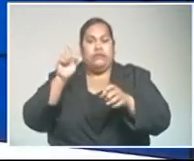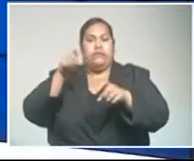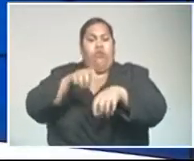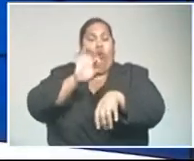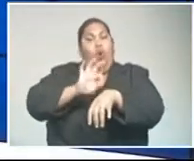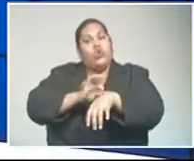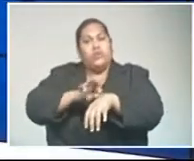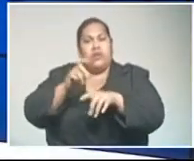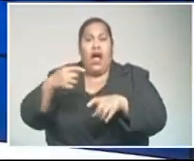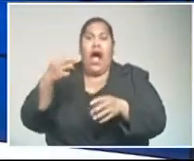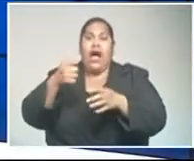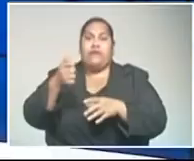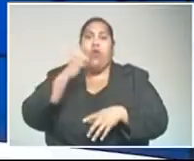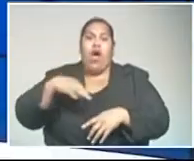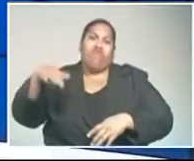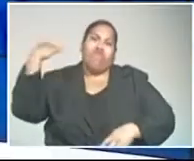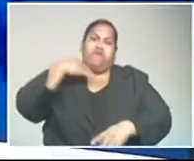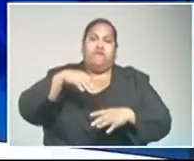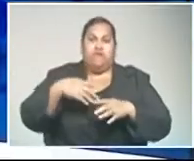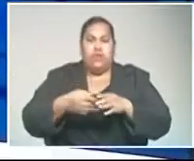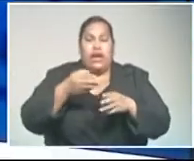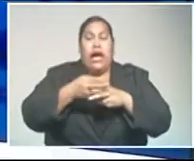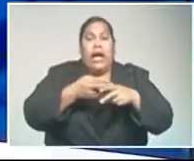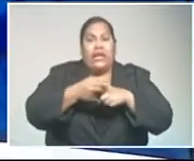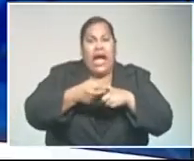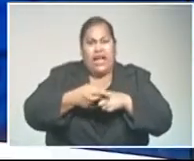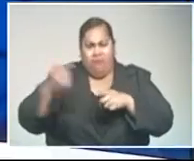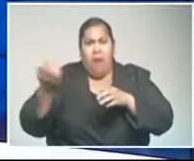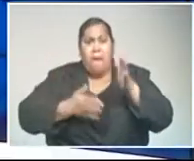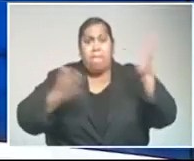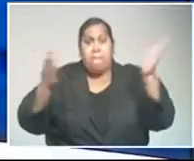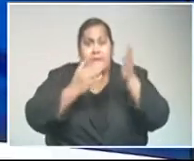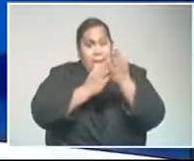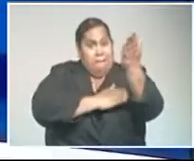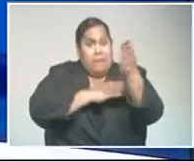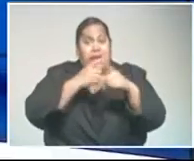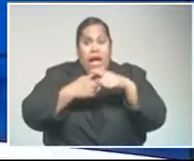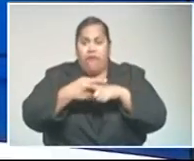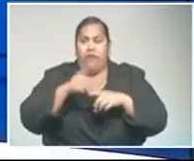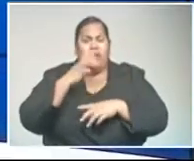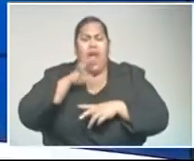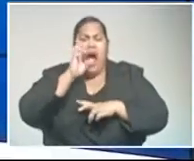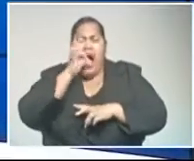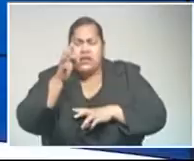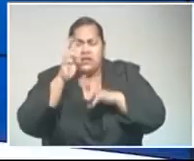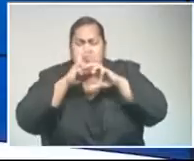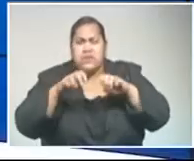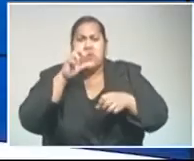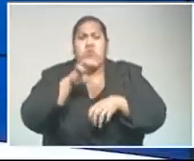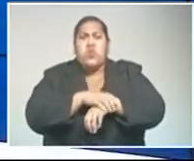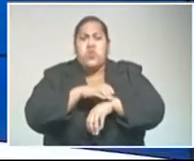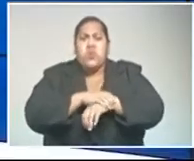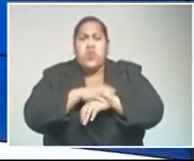over a week after a cane knife attack. The medical students are seeking answers from authorities. A warning, this story